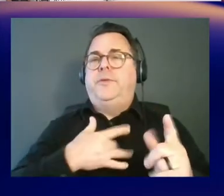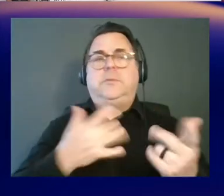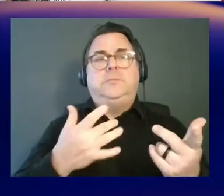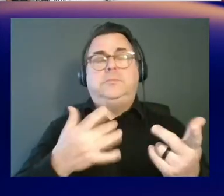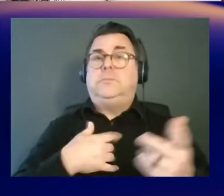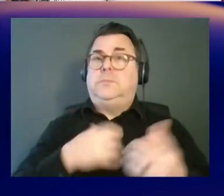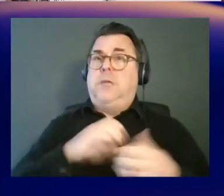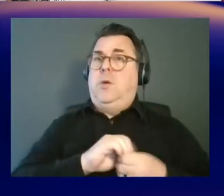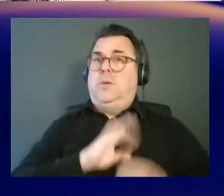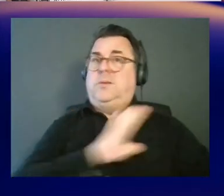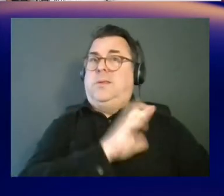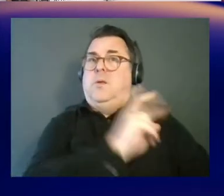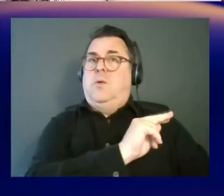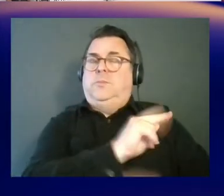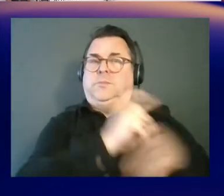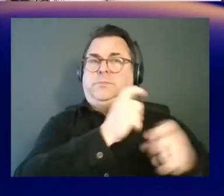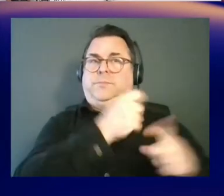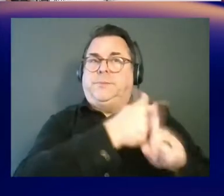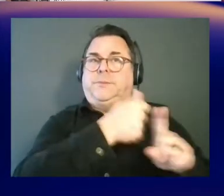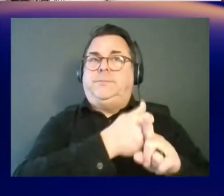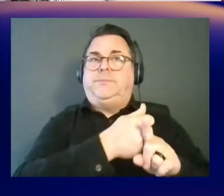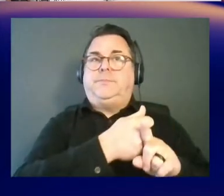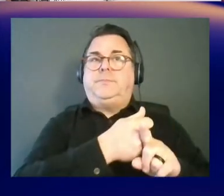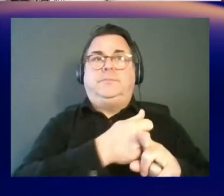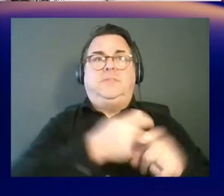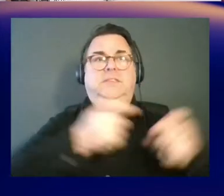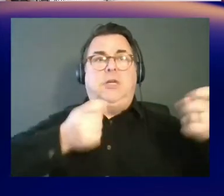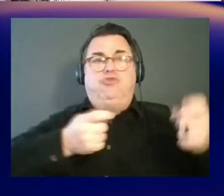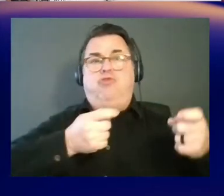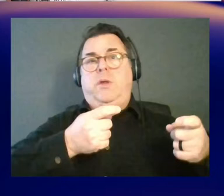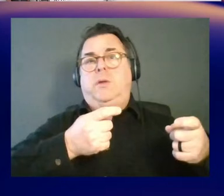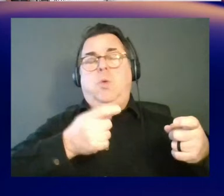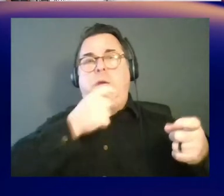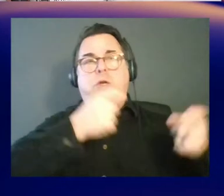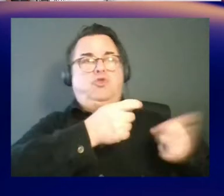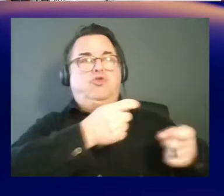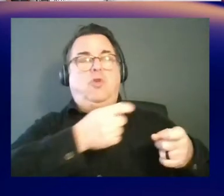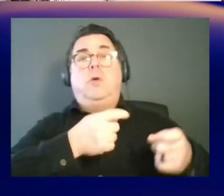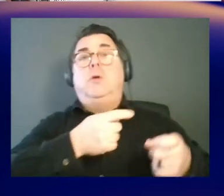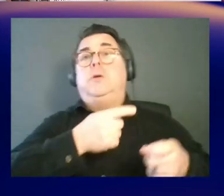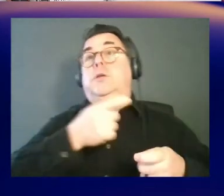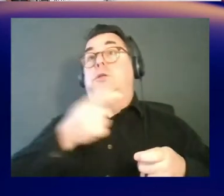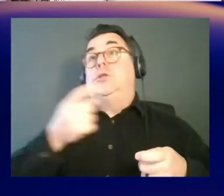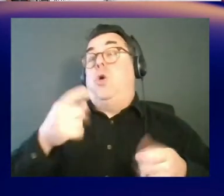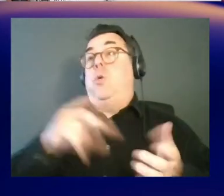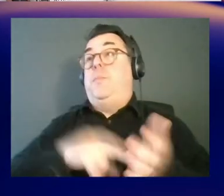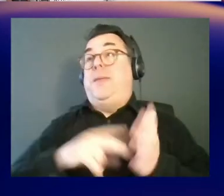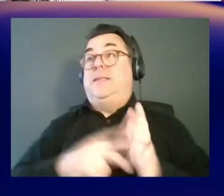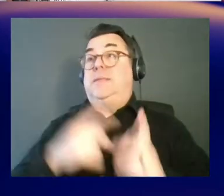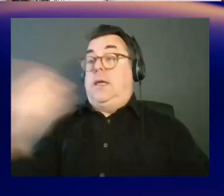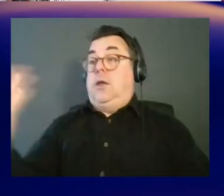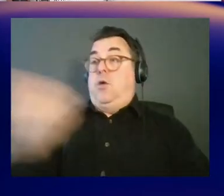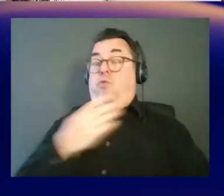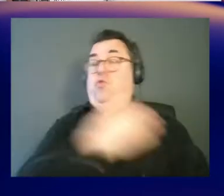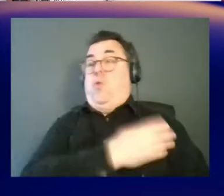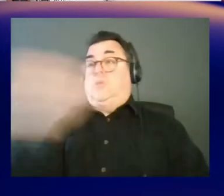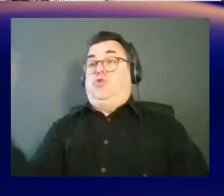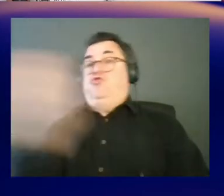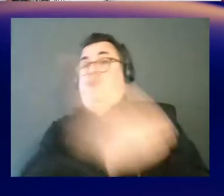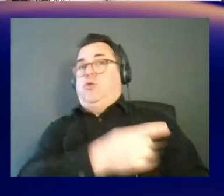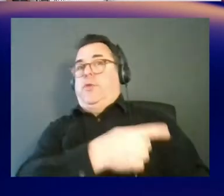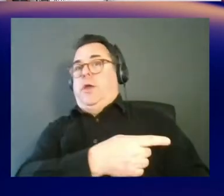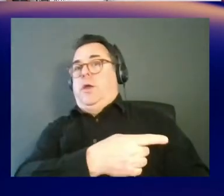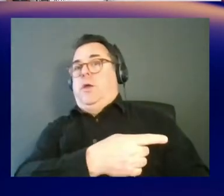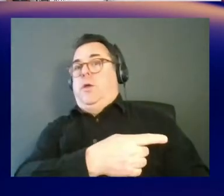data, and B, that they are in power of their data, and their data users can get straight to the data. So, this is all user